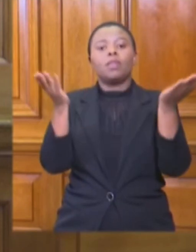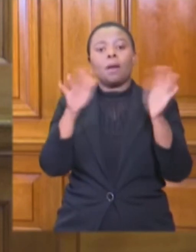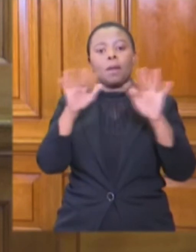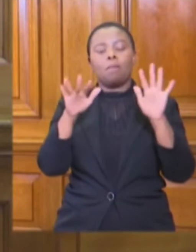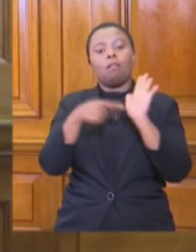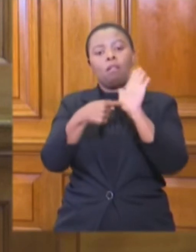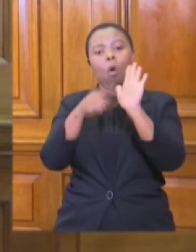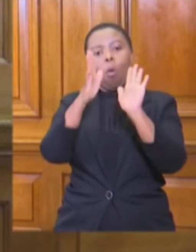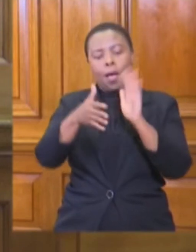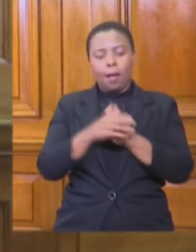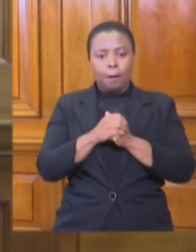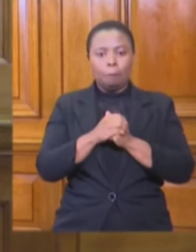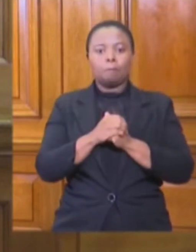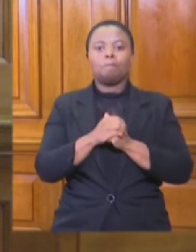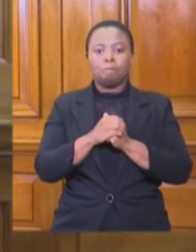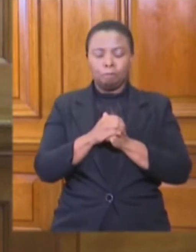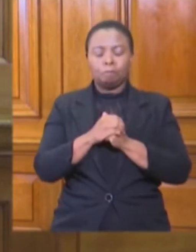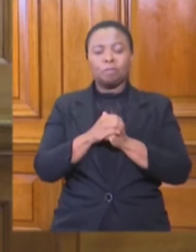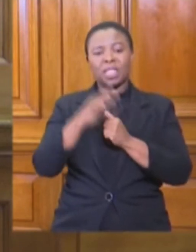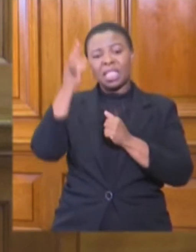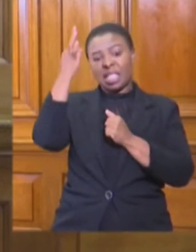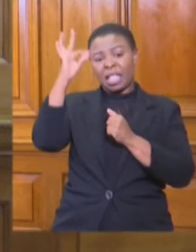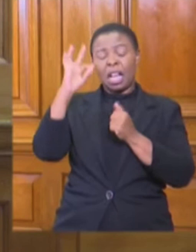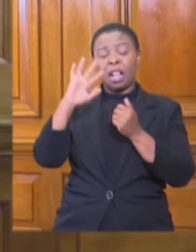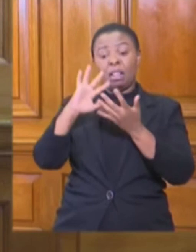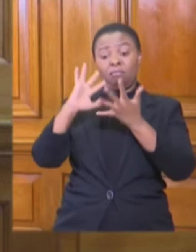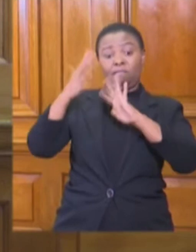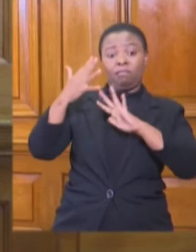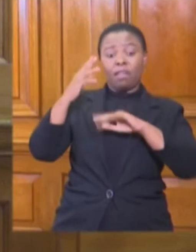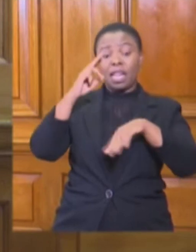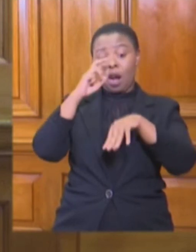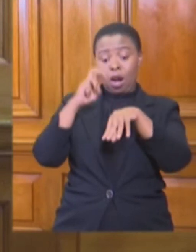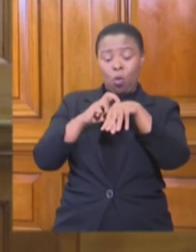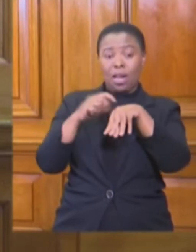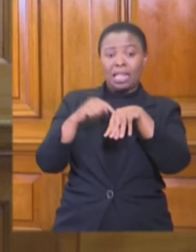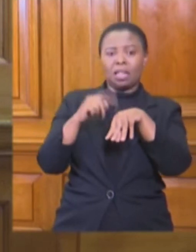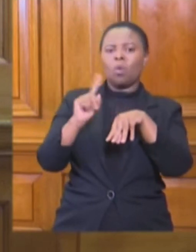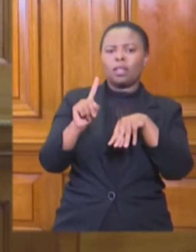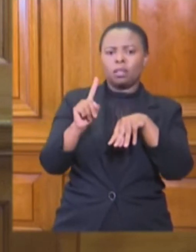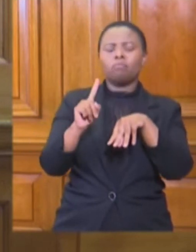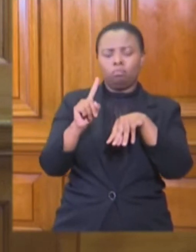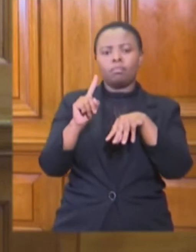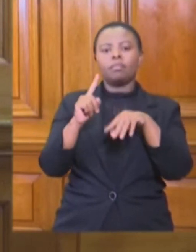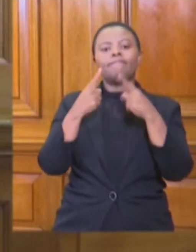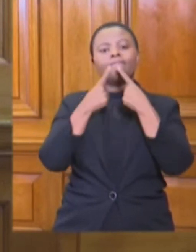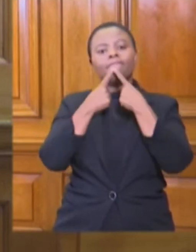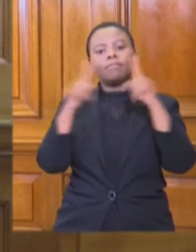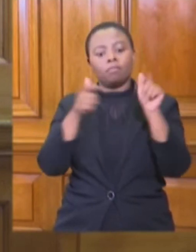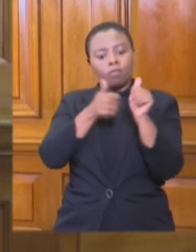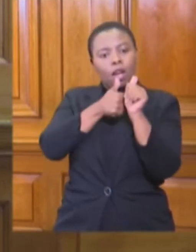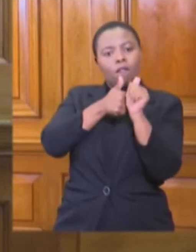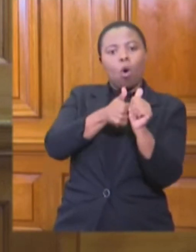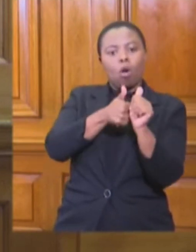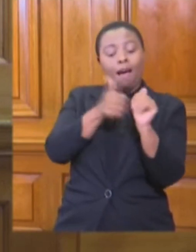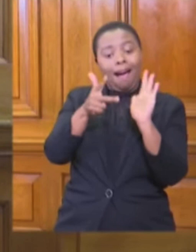Since the requirement for a national state of disaster to be declared in terms of the Disaster Management Act